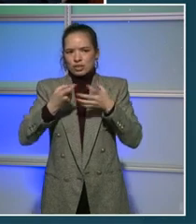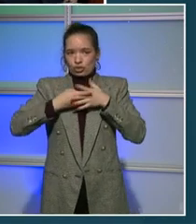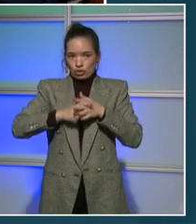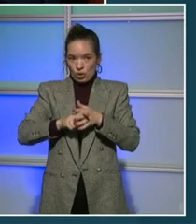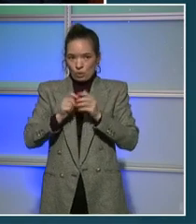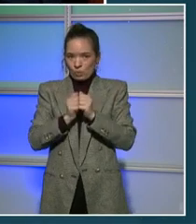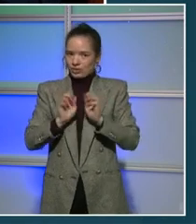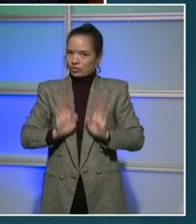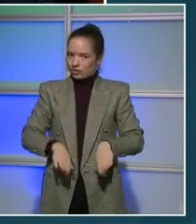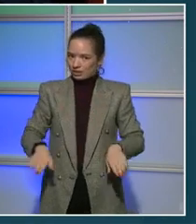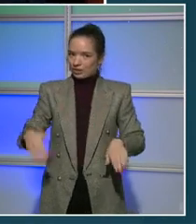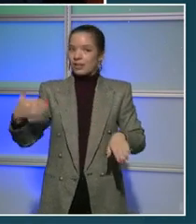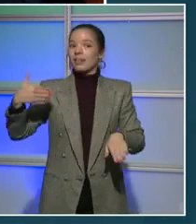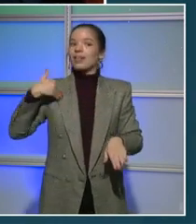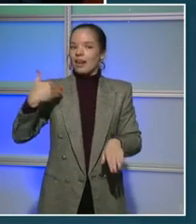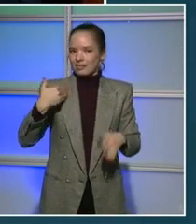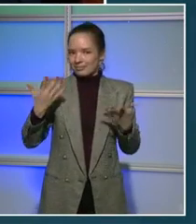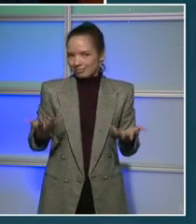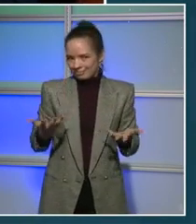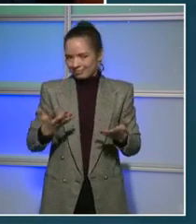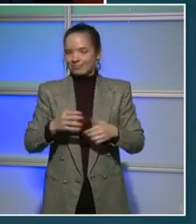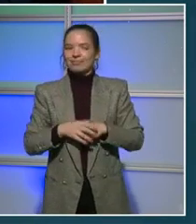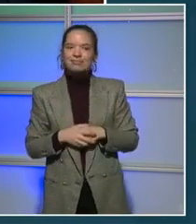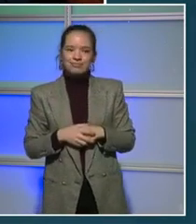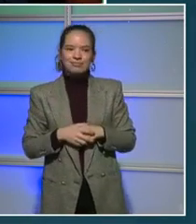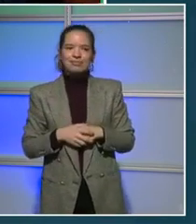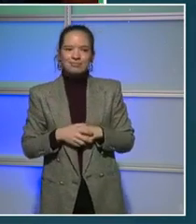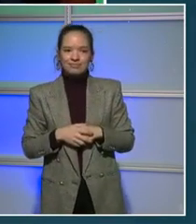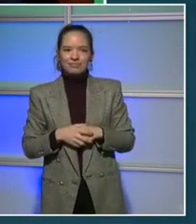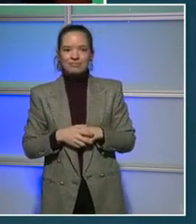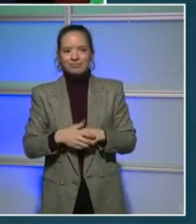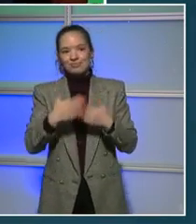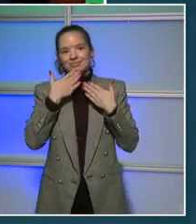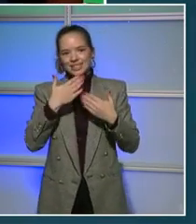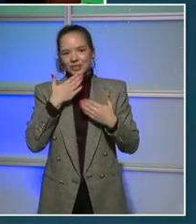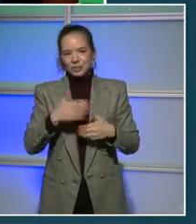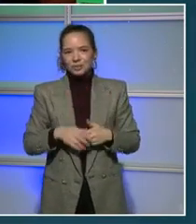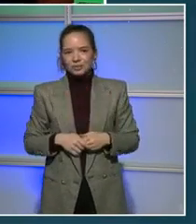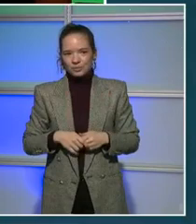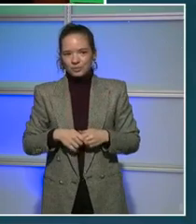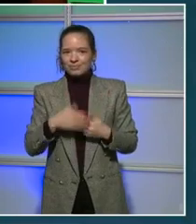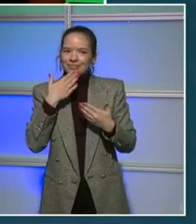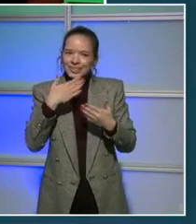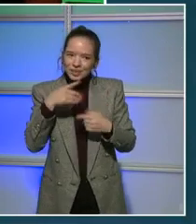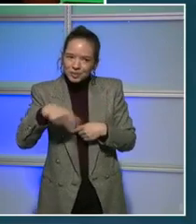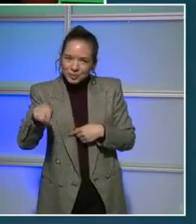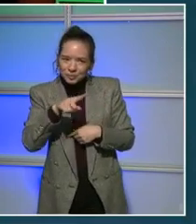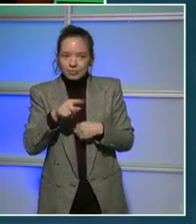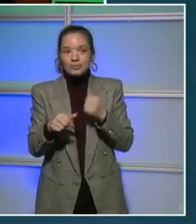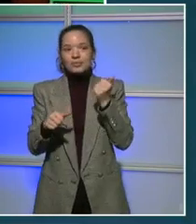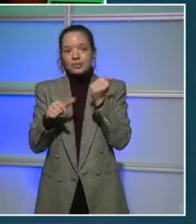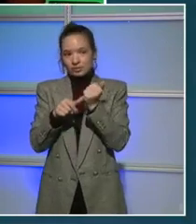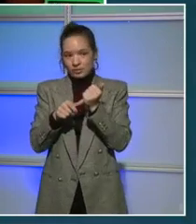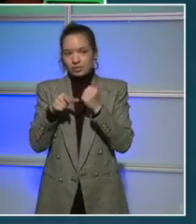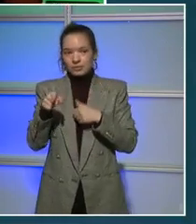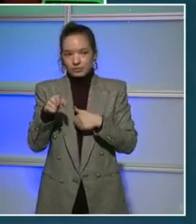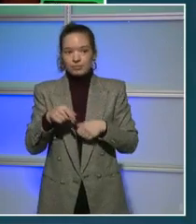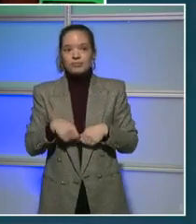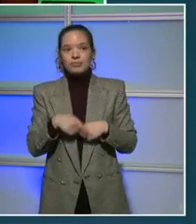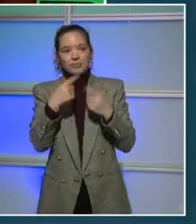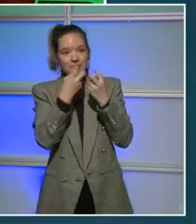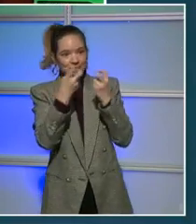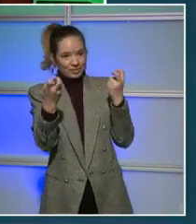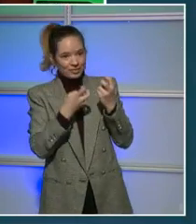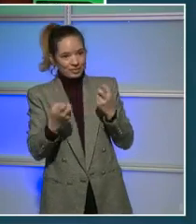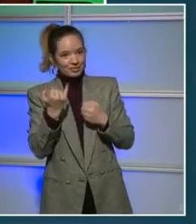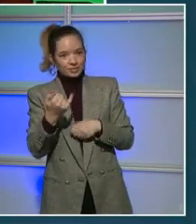Thank you so much, Deputy Mayor Kahn and Assistant City Administrator Parker. Thank you all. Our Deputy Mayors have now joined us in studio. So, Assistant